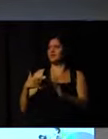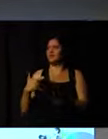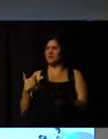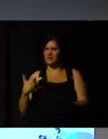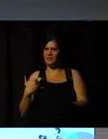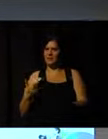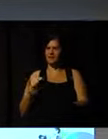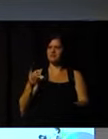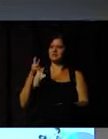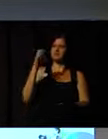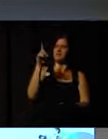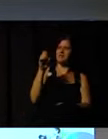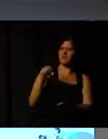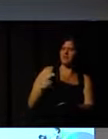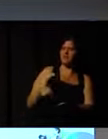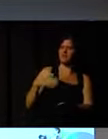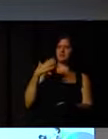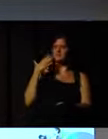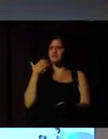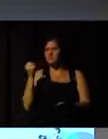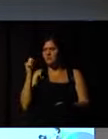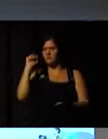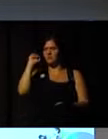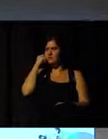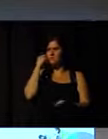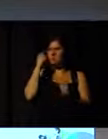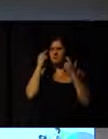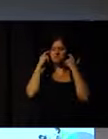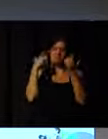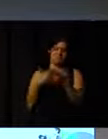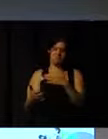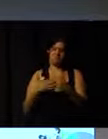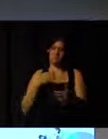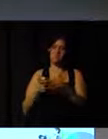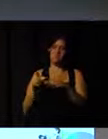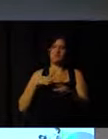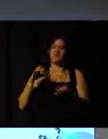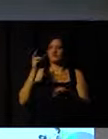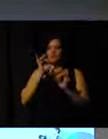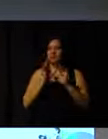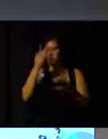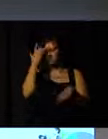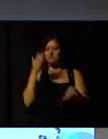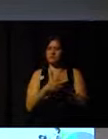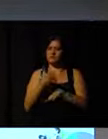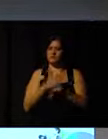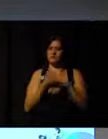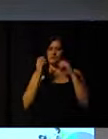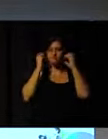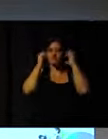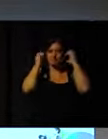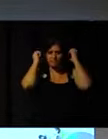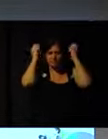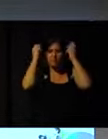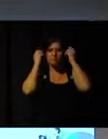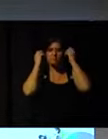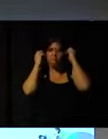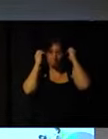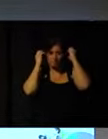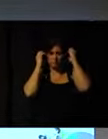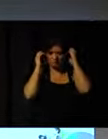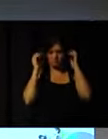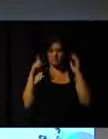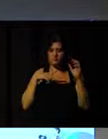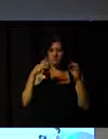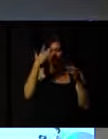looked really closely, you would perhaps find that maybe young people from disadvantaged areas, the area in which we